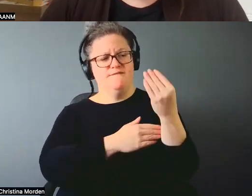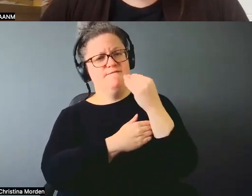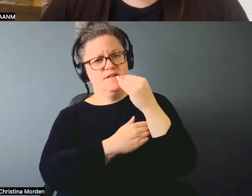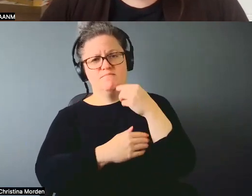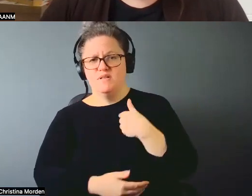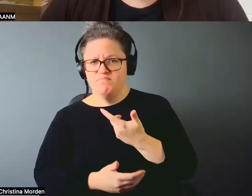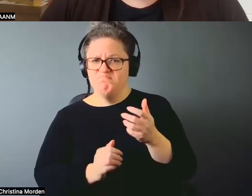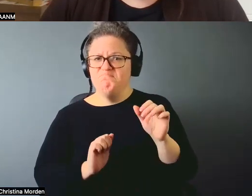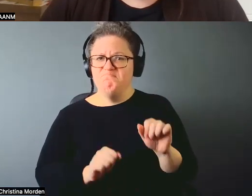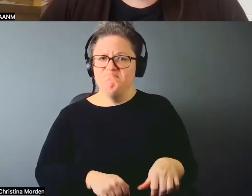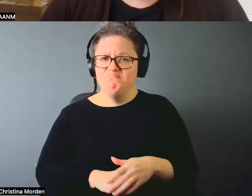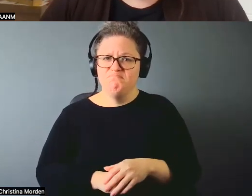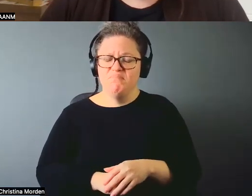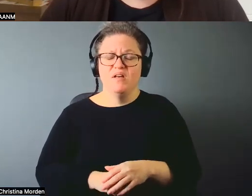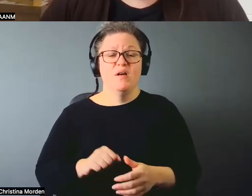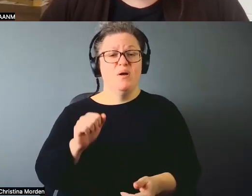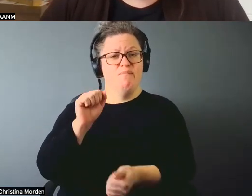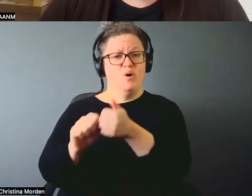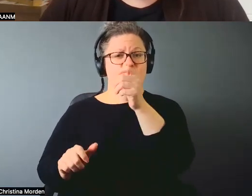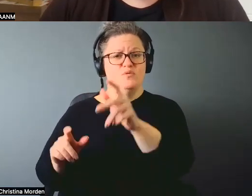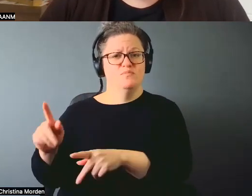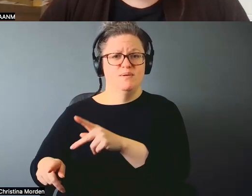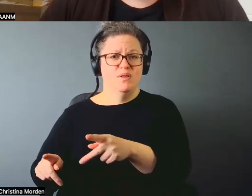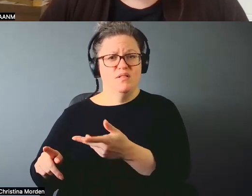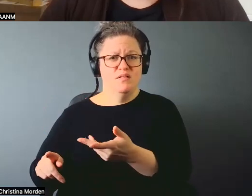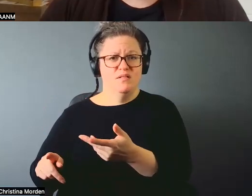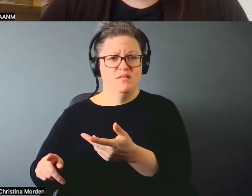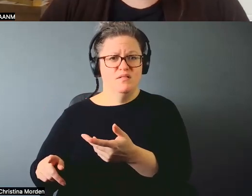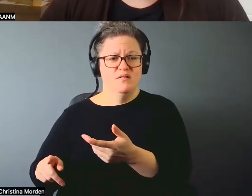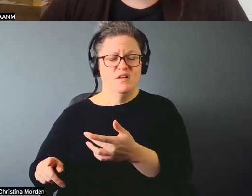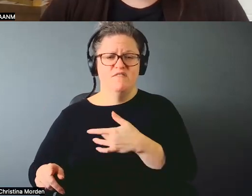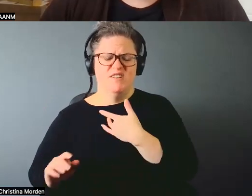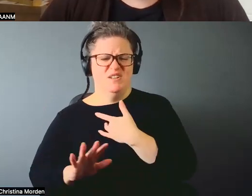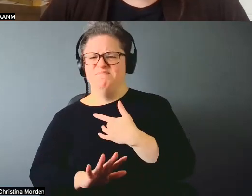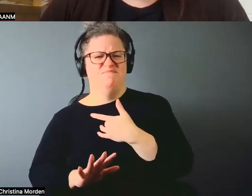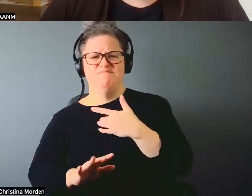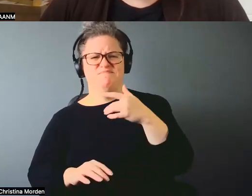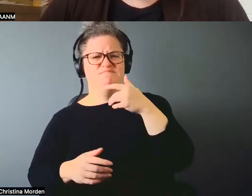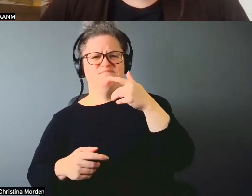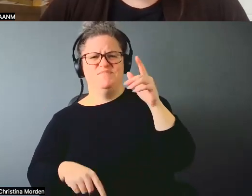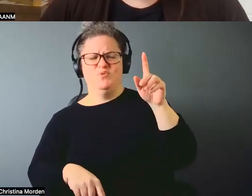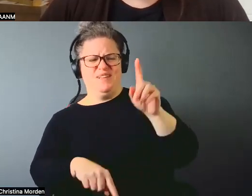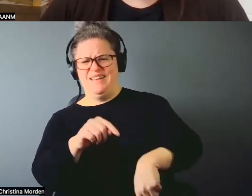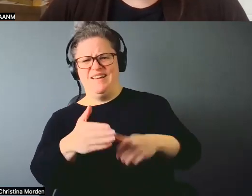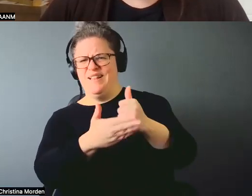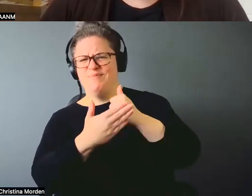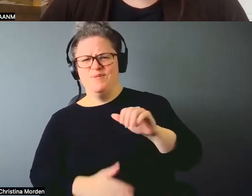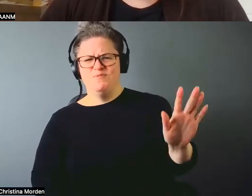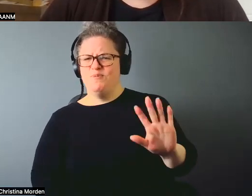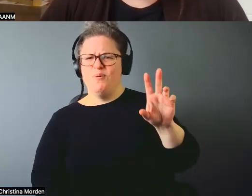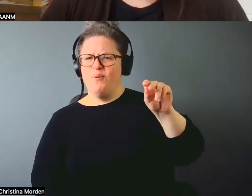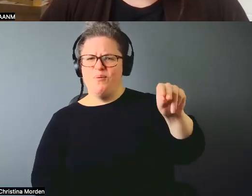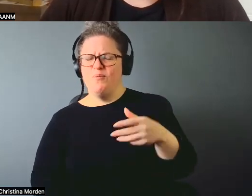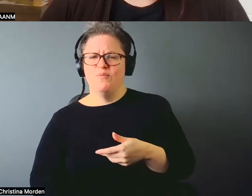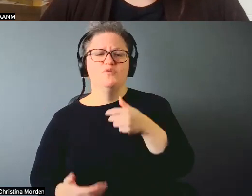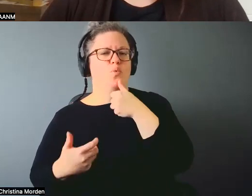what I find with most people, they're just they're horrified. They're just horrified. You know, they don't want anybody. They don't want to ask